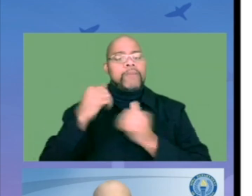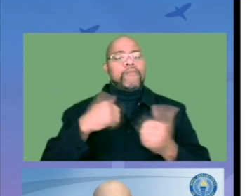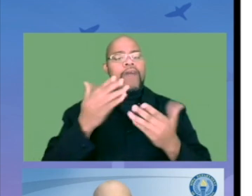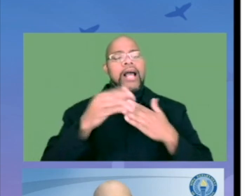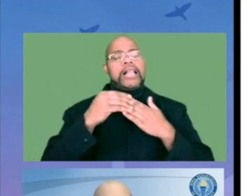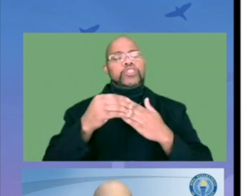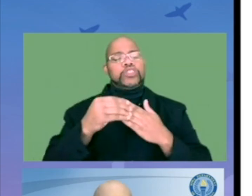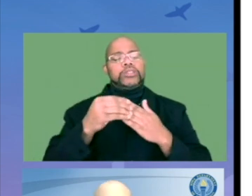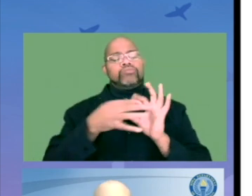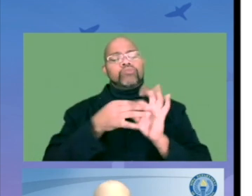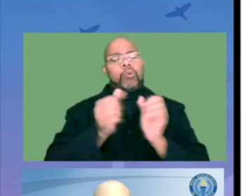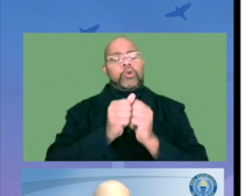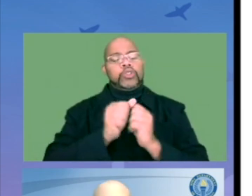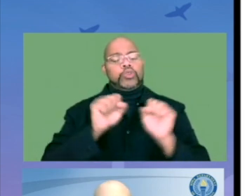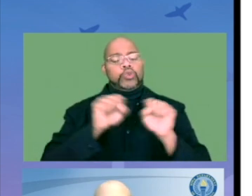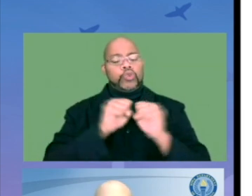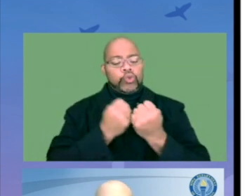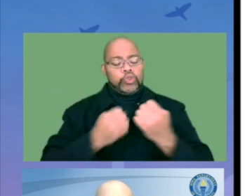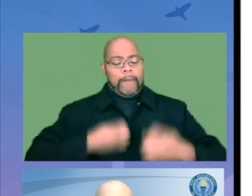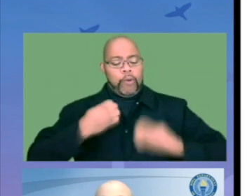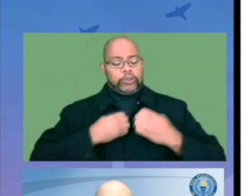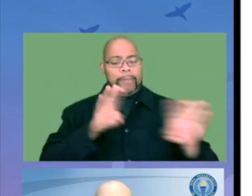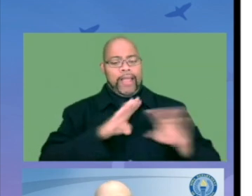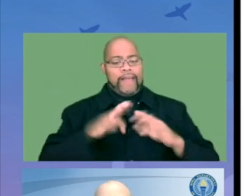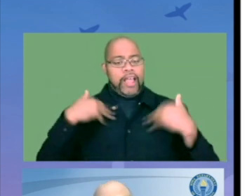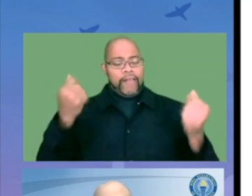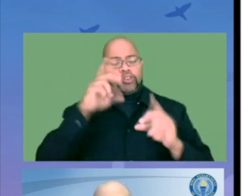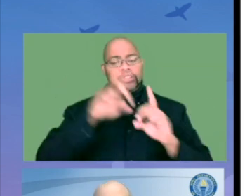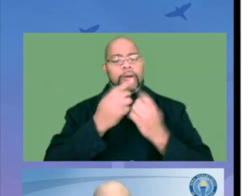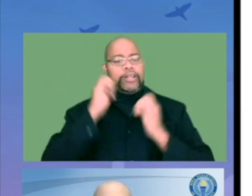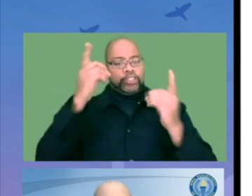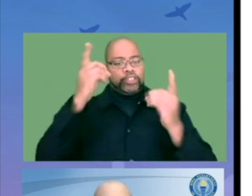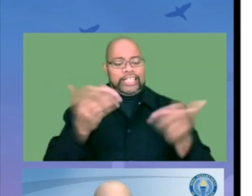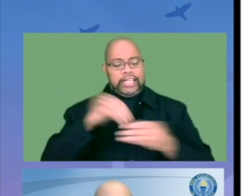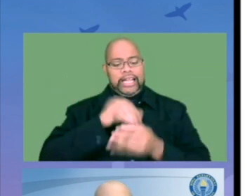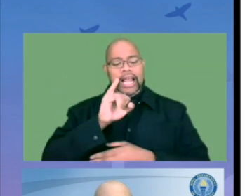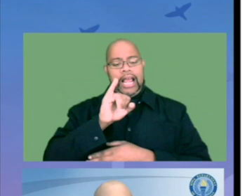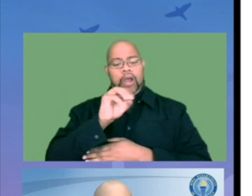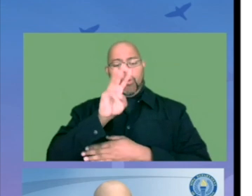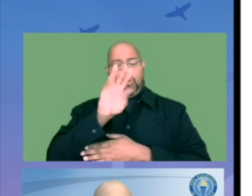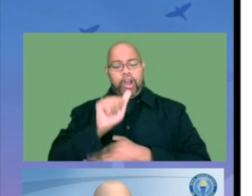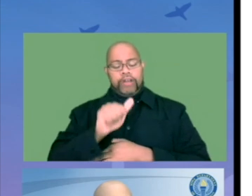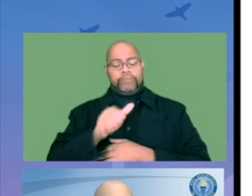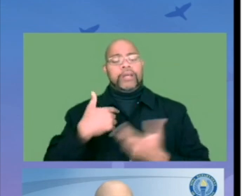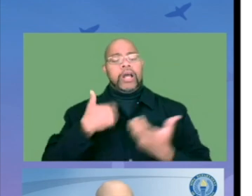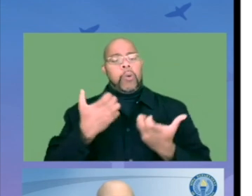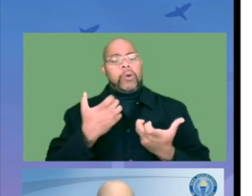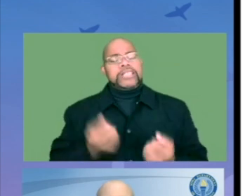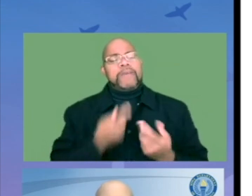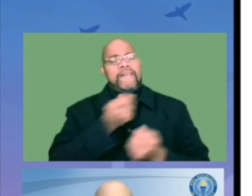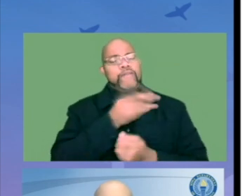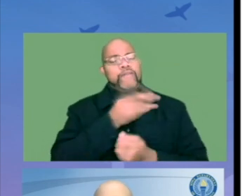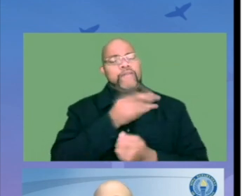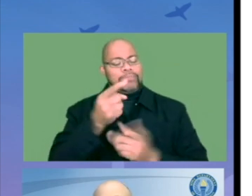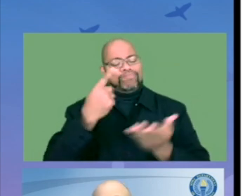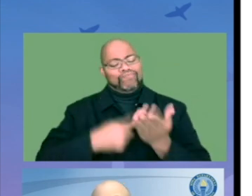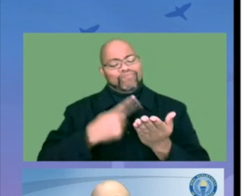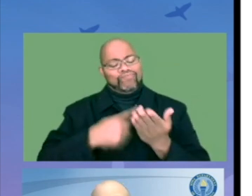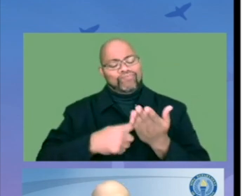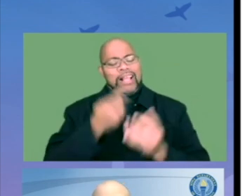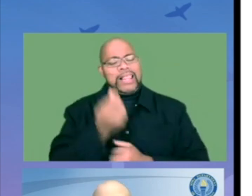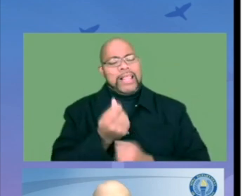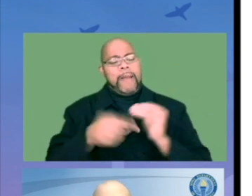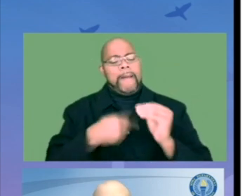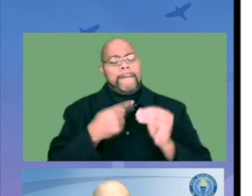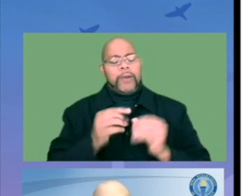I'm responsible for providing leadership around social, emotional, behavioral health for the Department of Education here in Iowa. And I wanted to just spend a couple